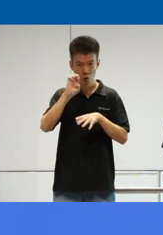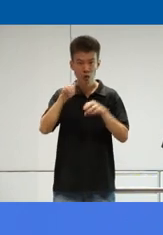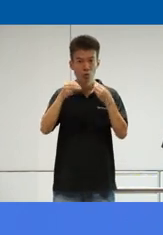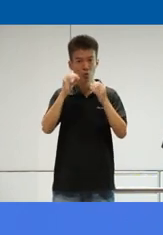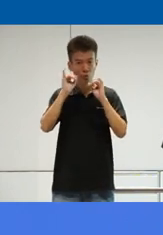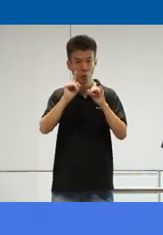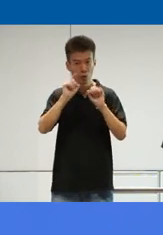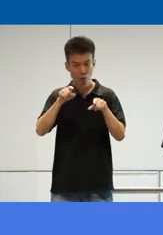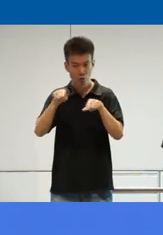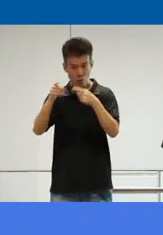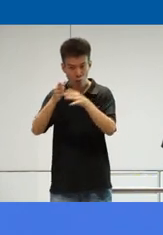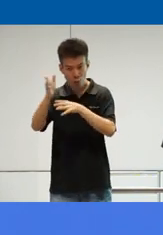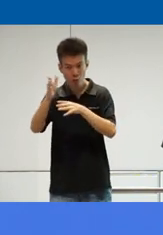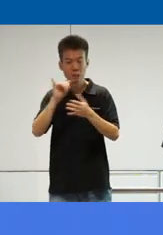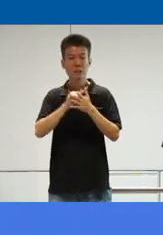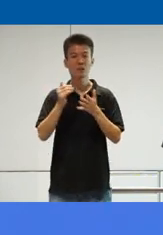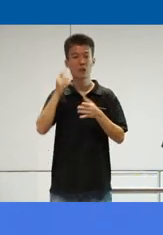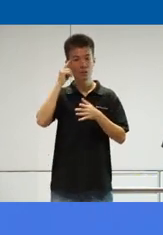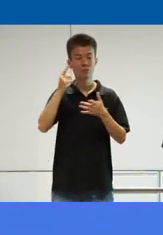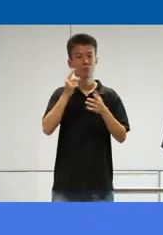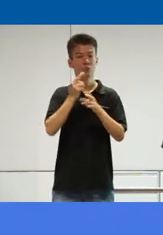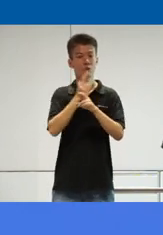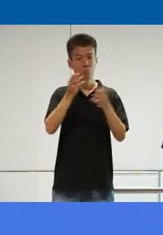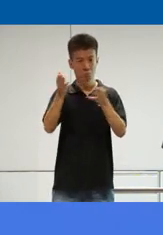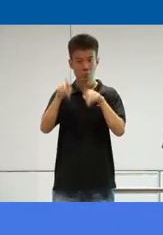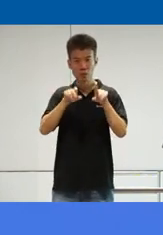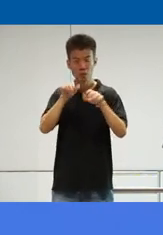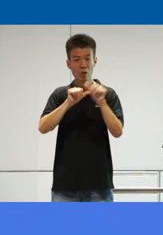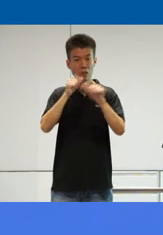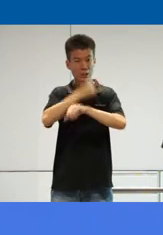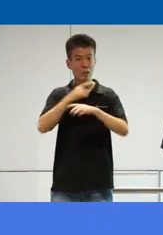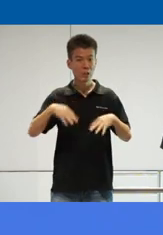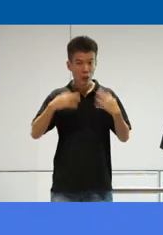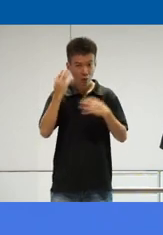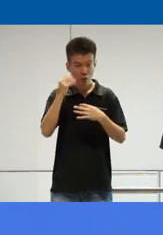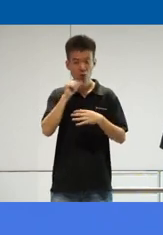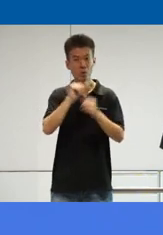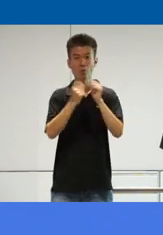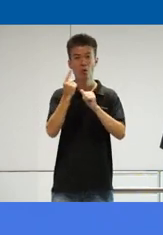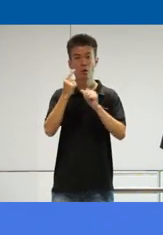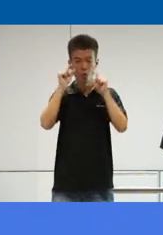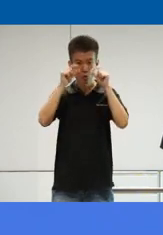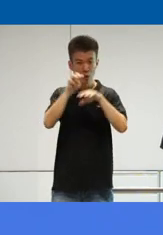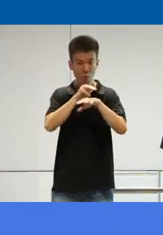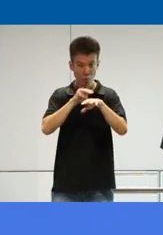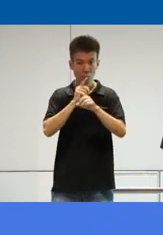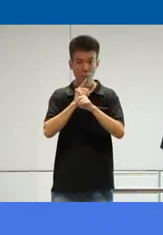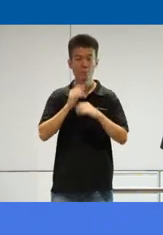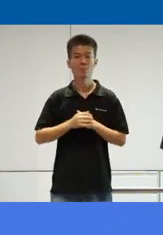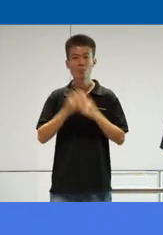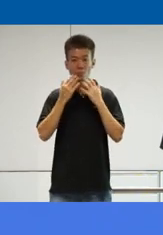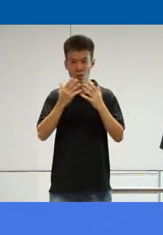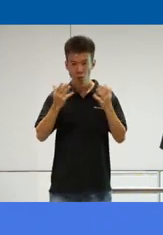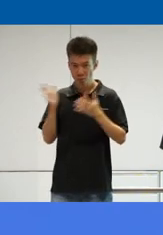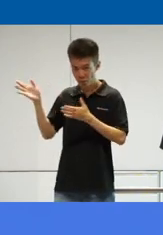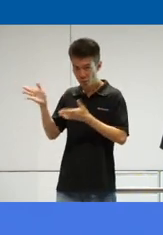on where you need to go. These are things that I think regular people can use in their daily lives as well, because not everyone is a Google map, right? So, thank you